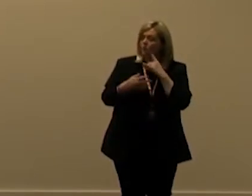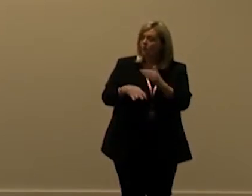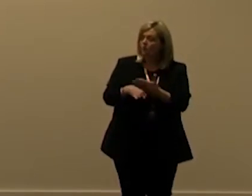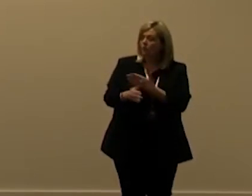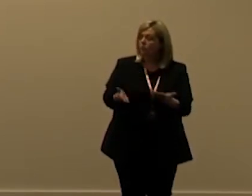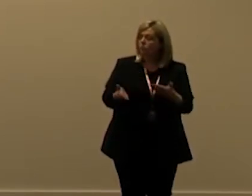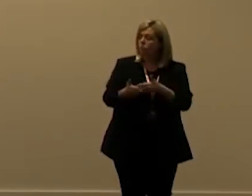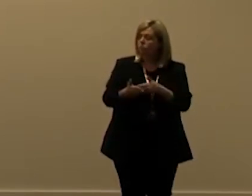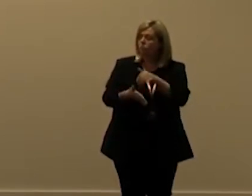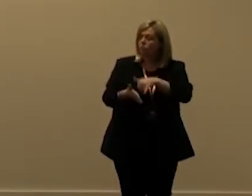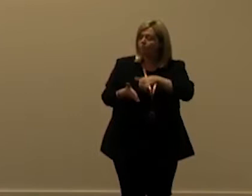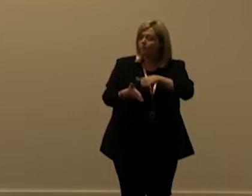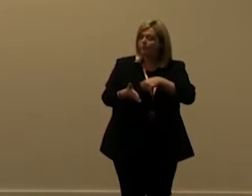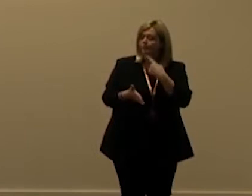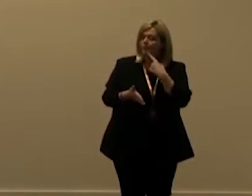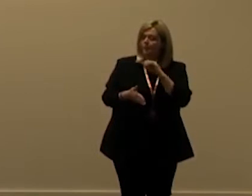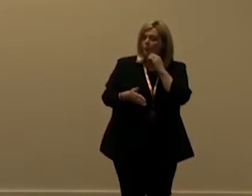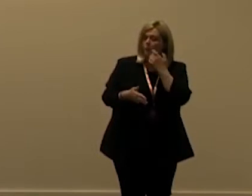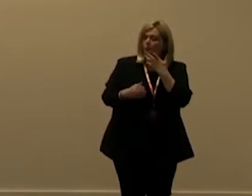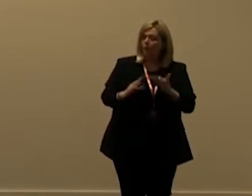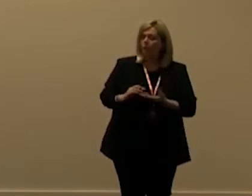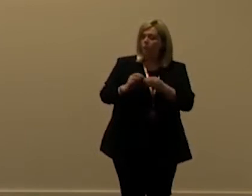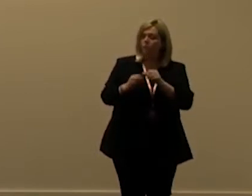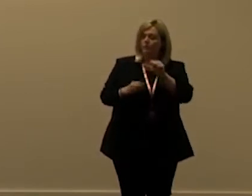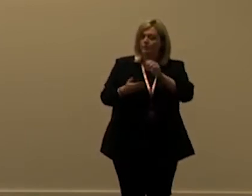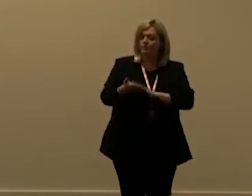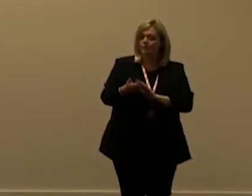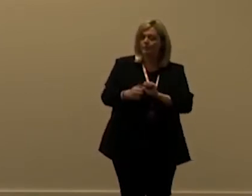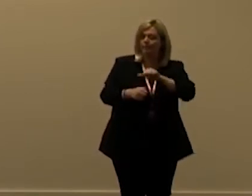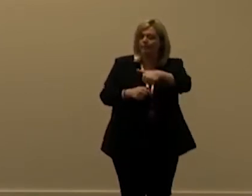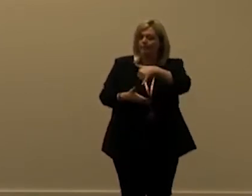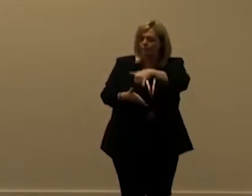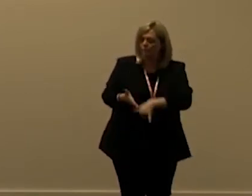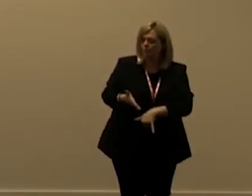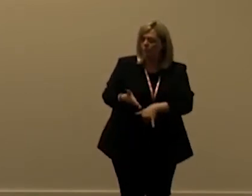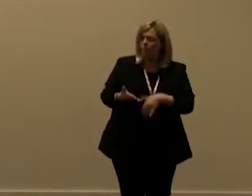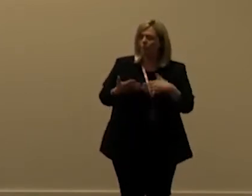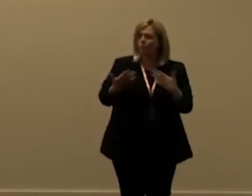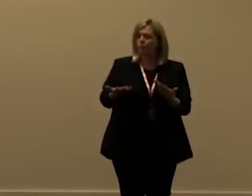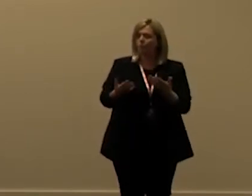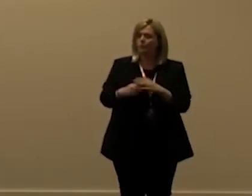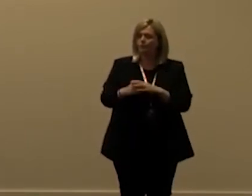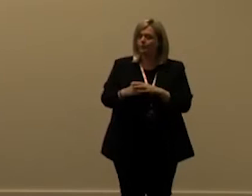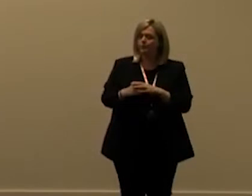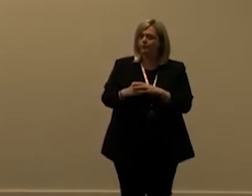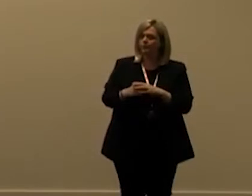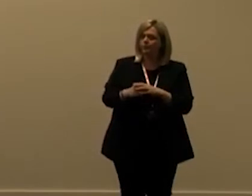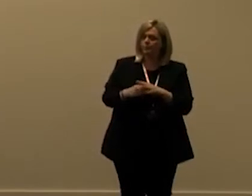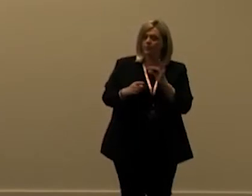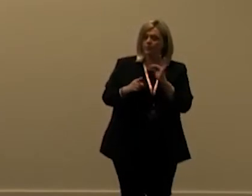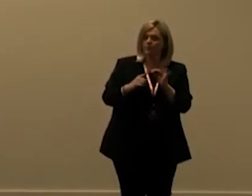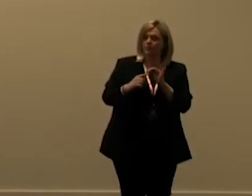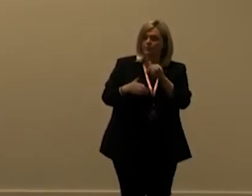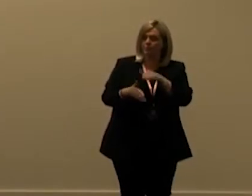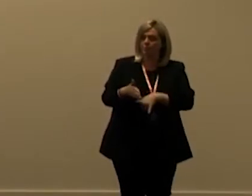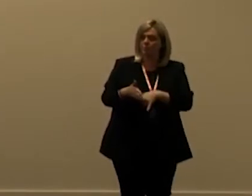it says that it will go in effect six months after this report that you can where specific report for the api entitlements has